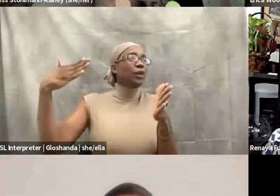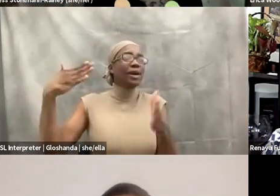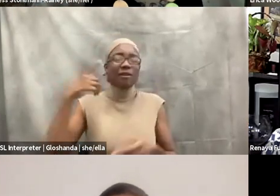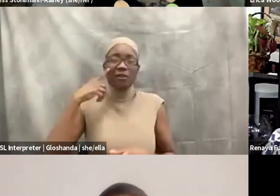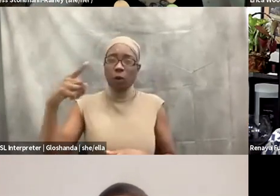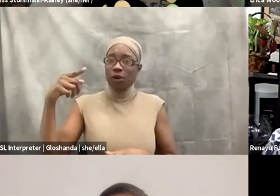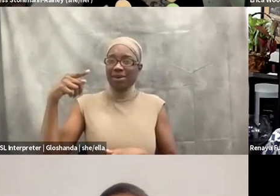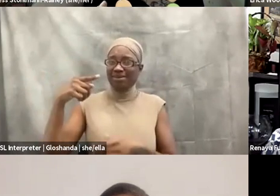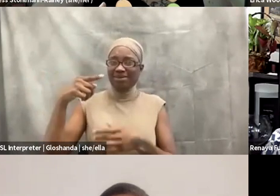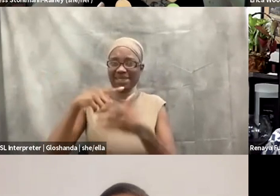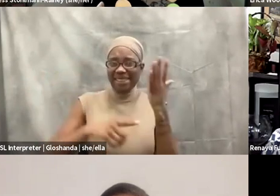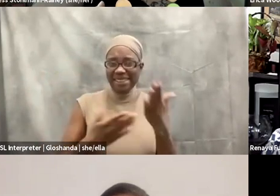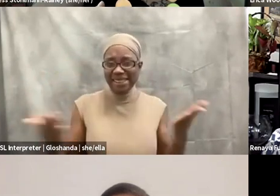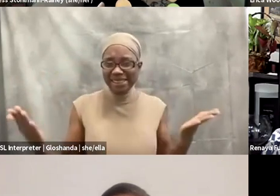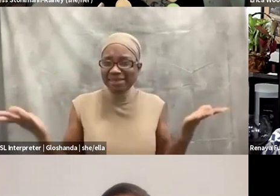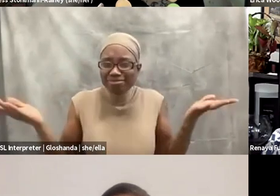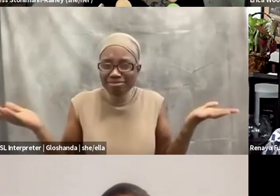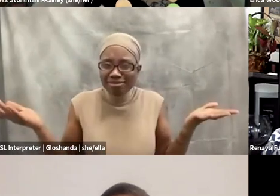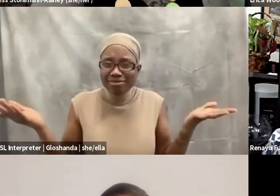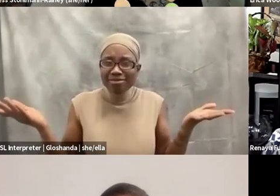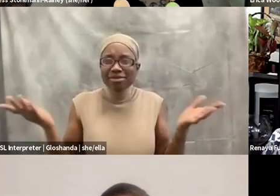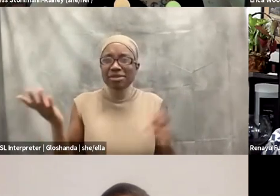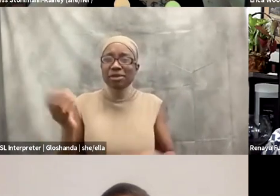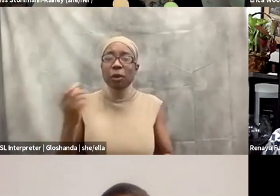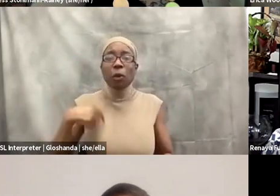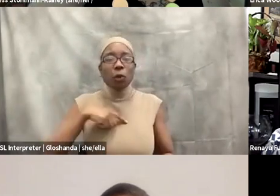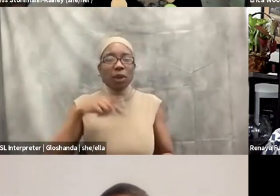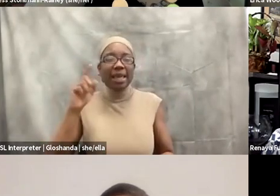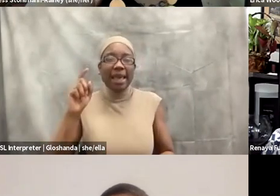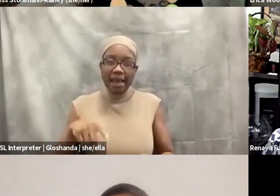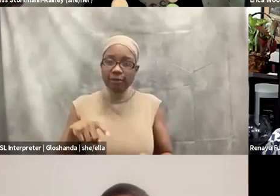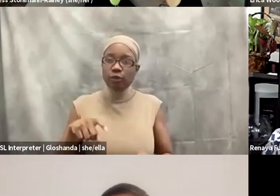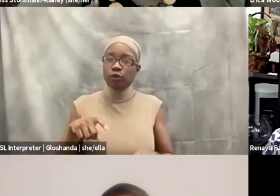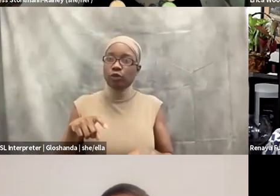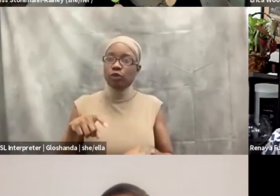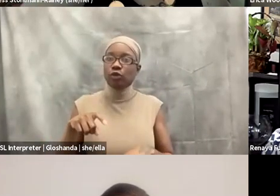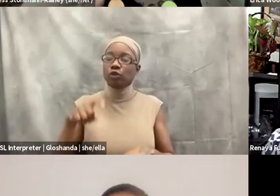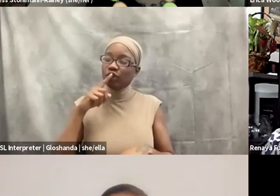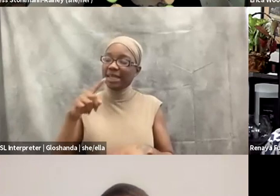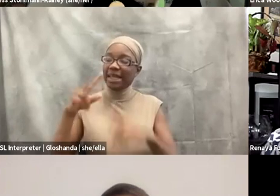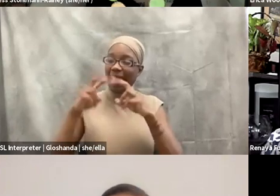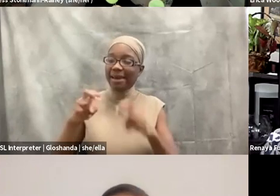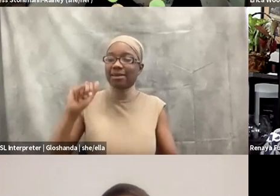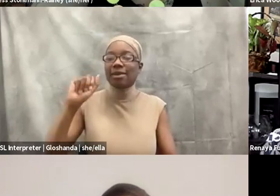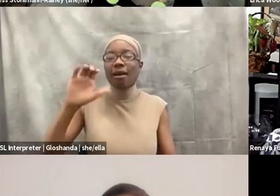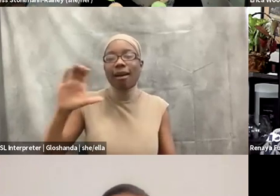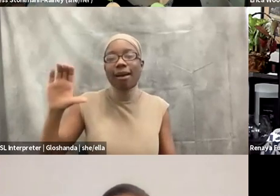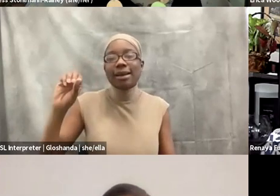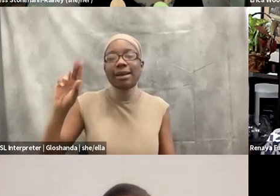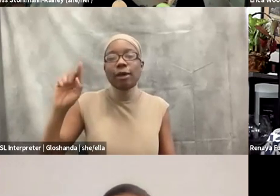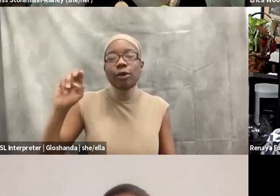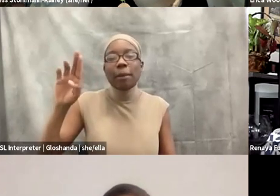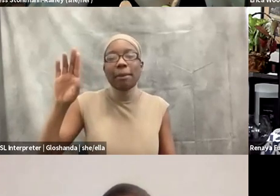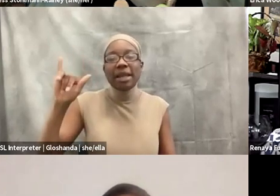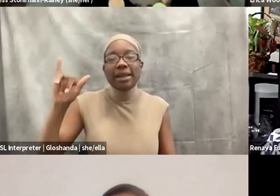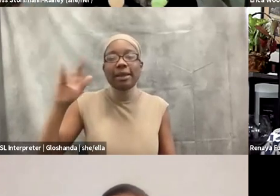this stuff. So like we have to start coming from a place of like accountability for the systems that we built, I think.